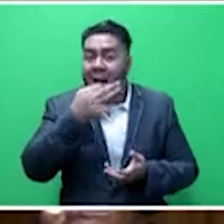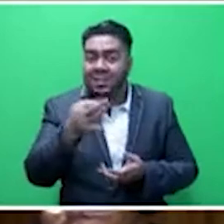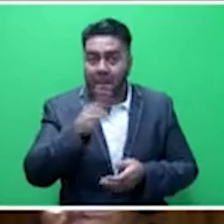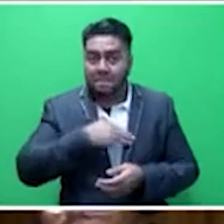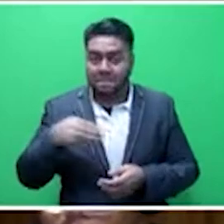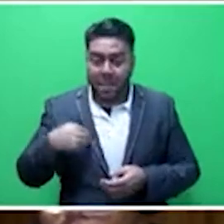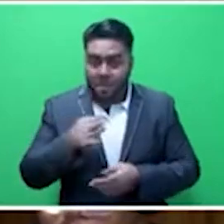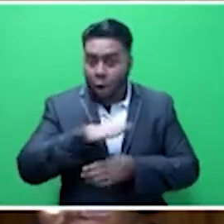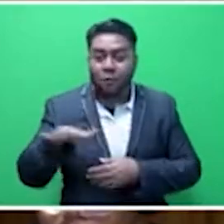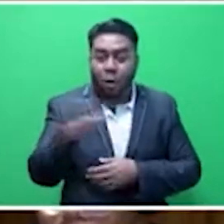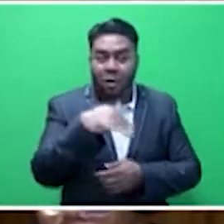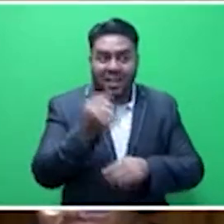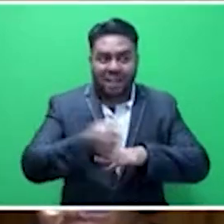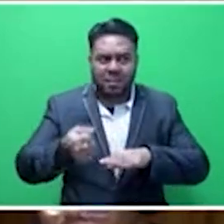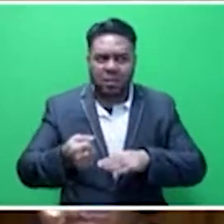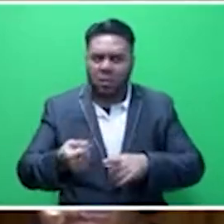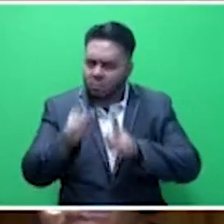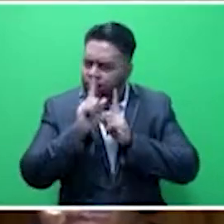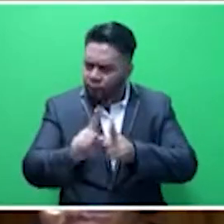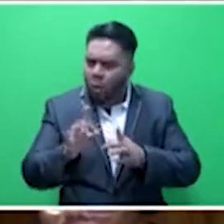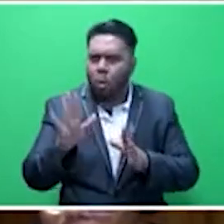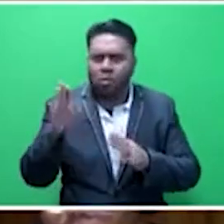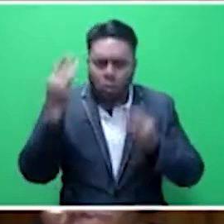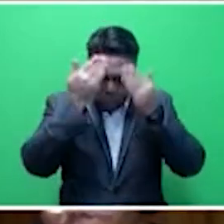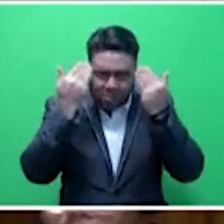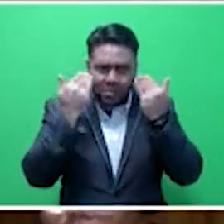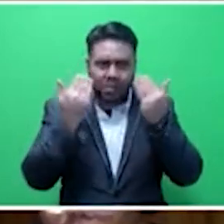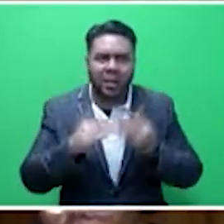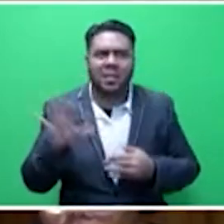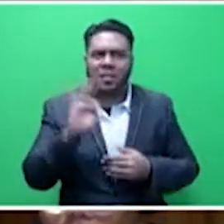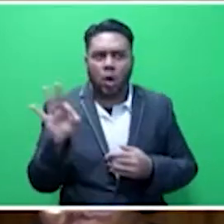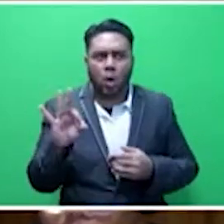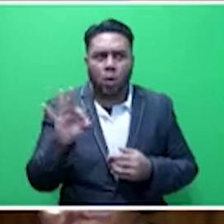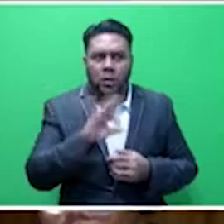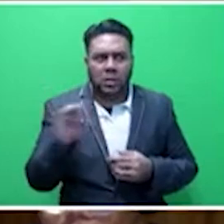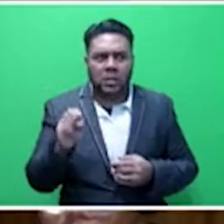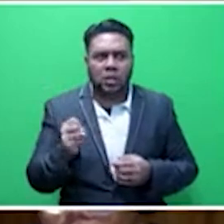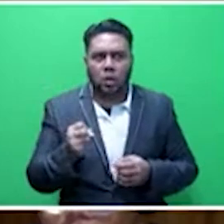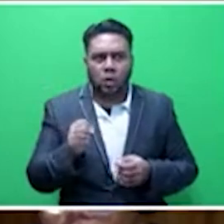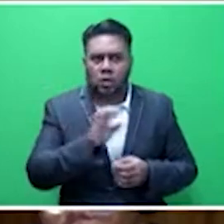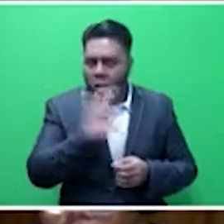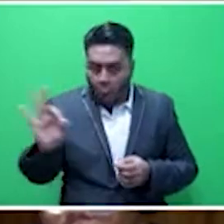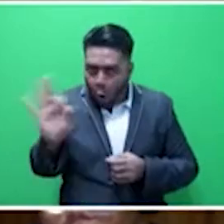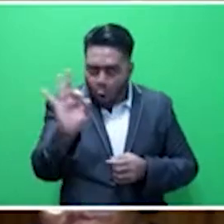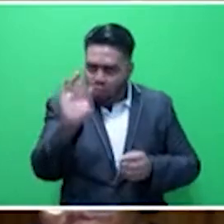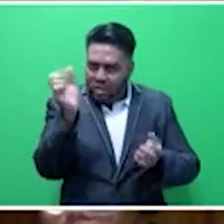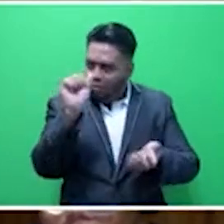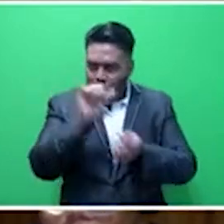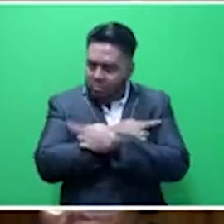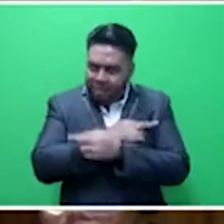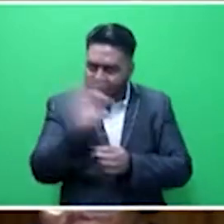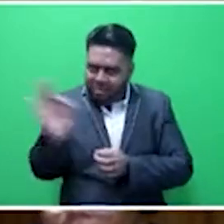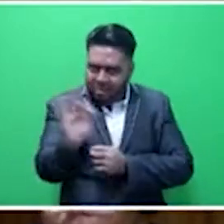members of the other side, to abide by the ruling of the Speaker. There is no disrespect earned. There is no disrespect